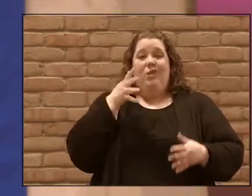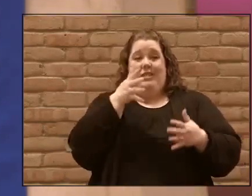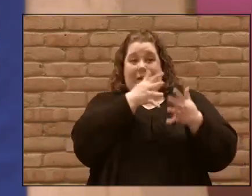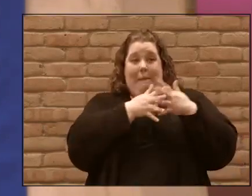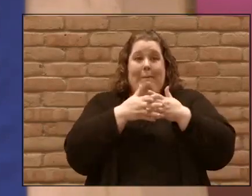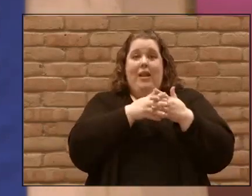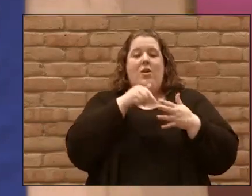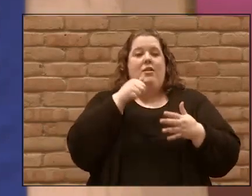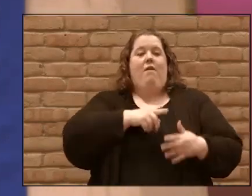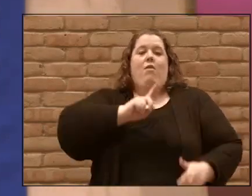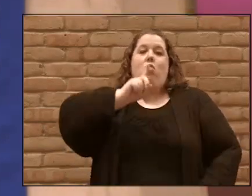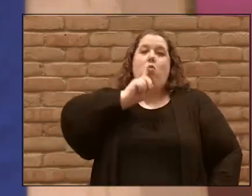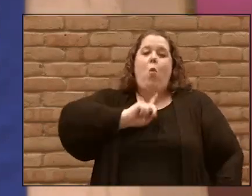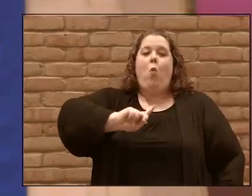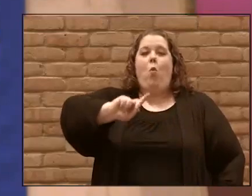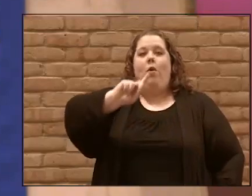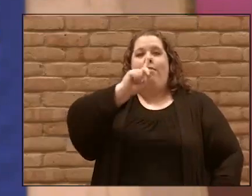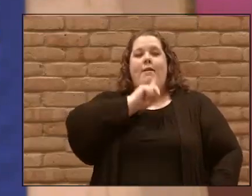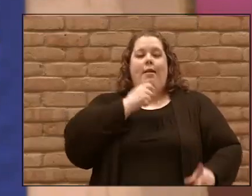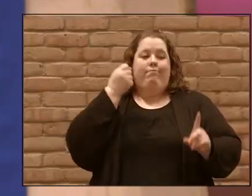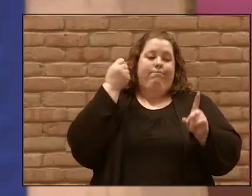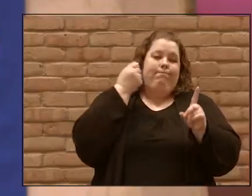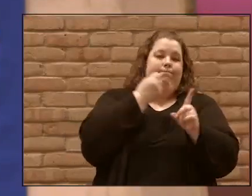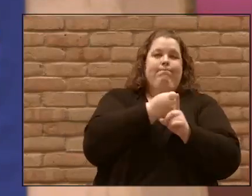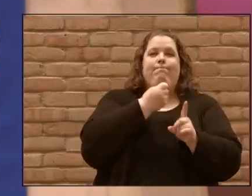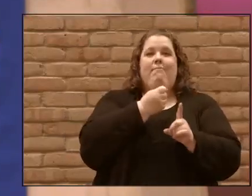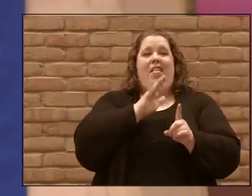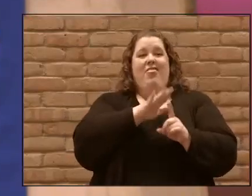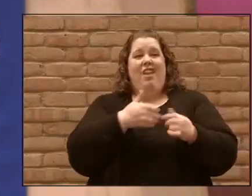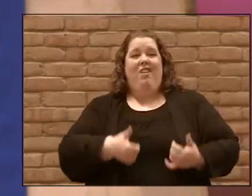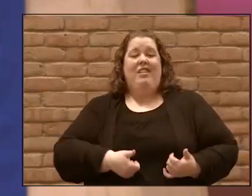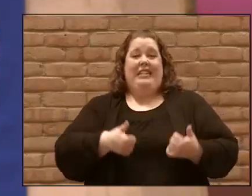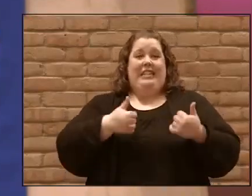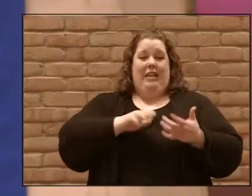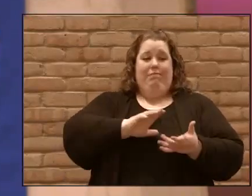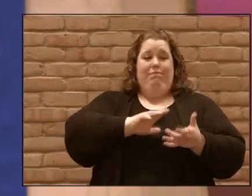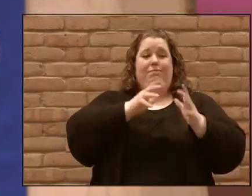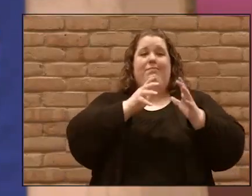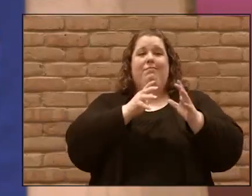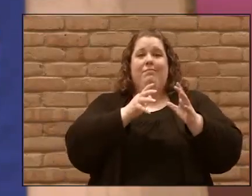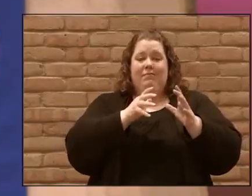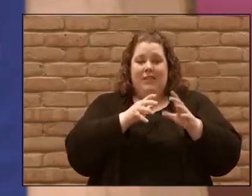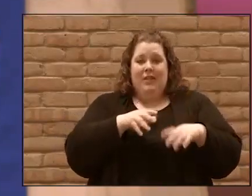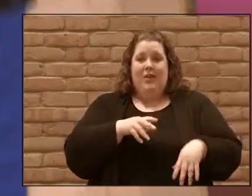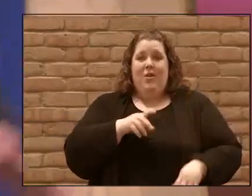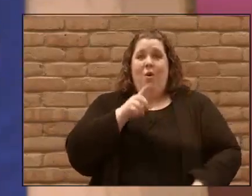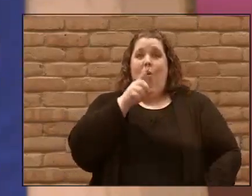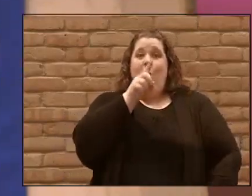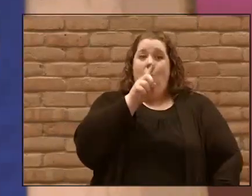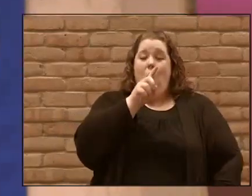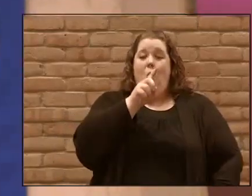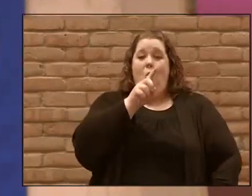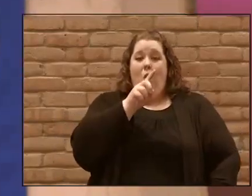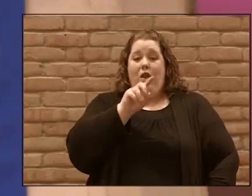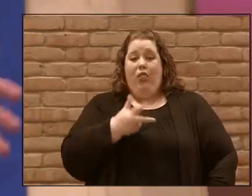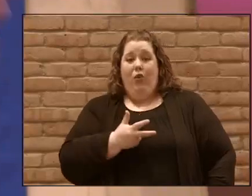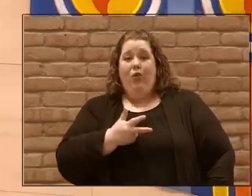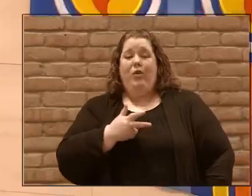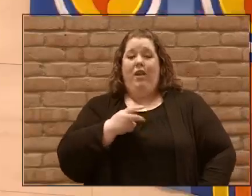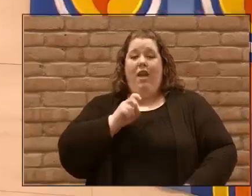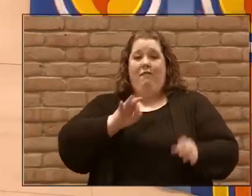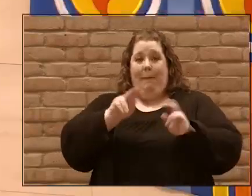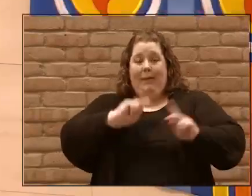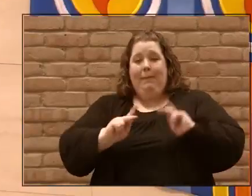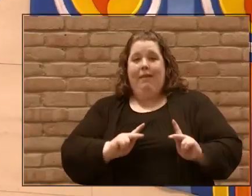way that is impacting their lives. One-third of people. Now, there's all kinds of reasons why